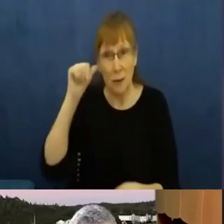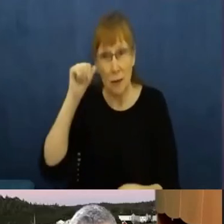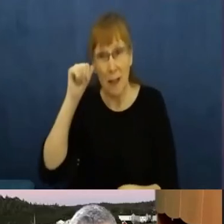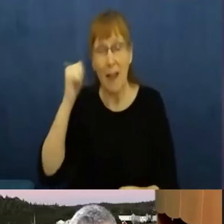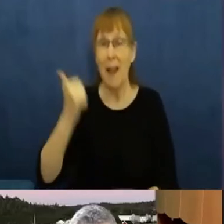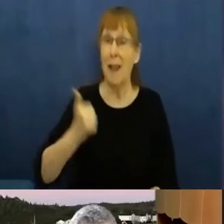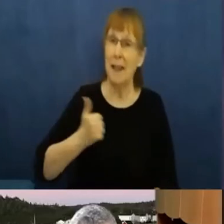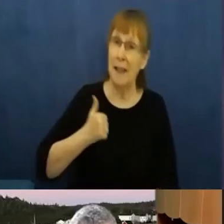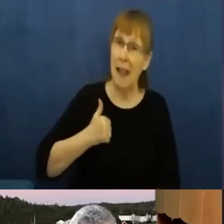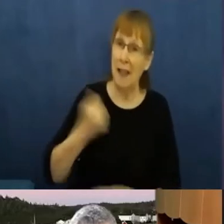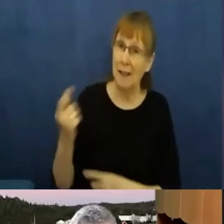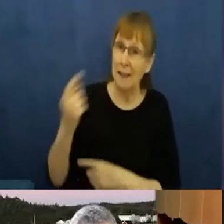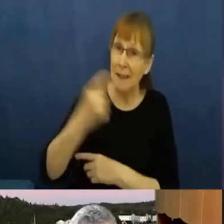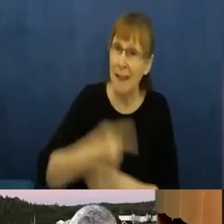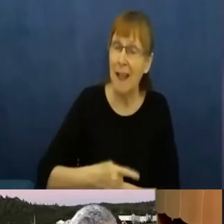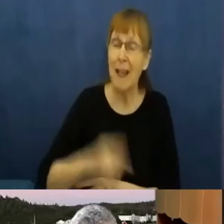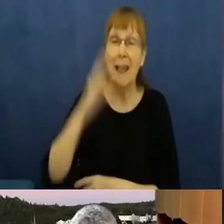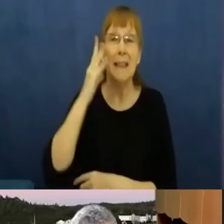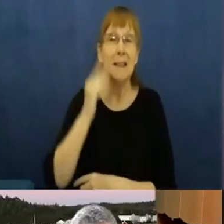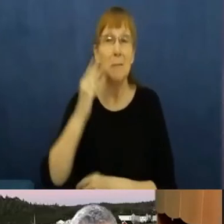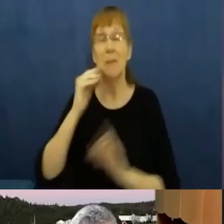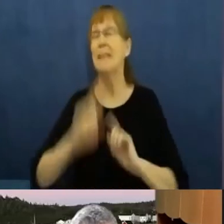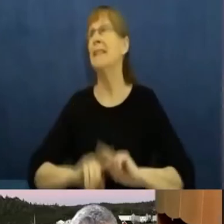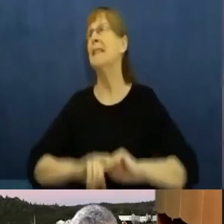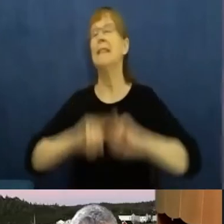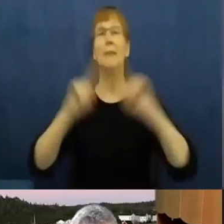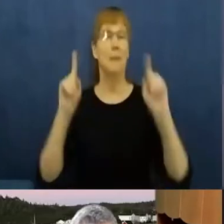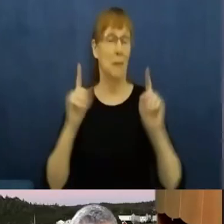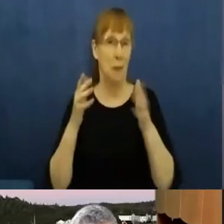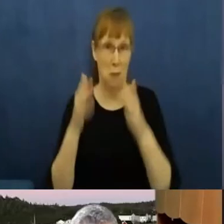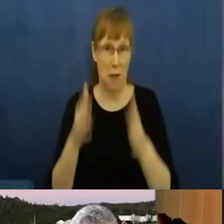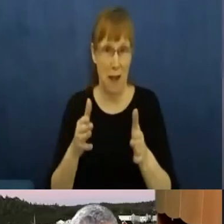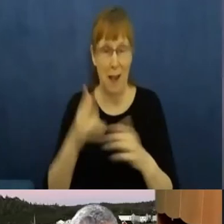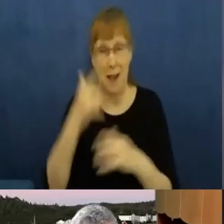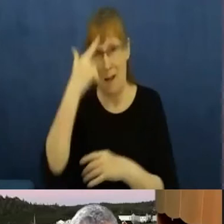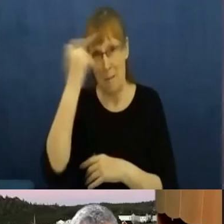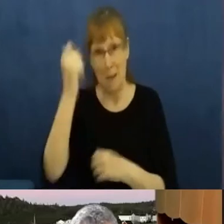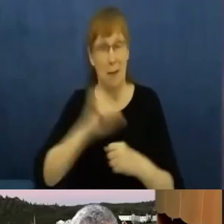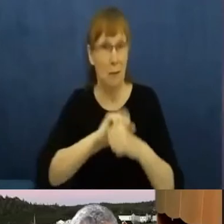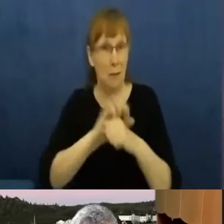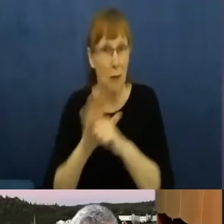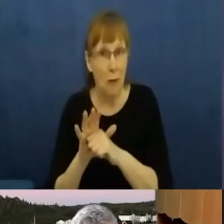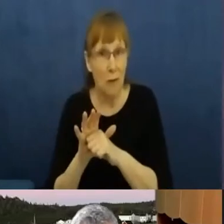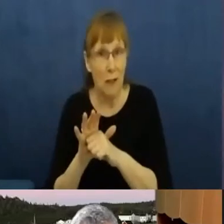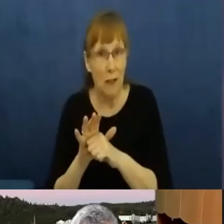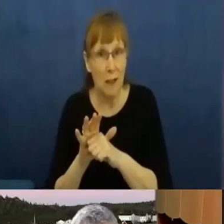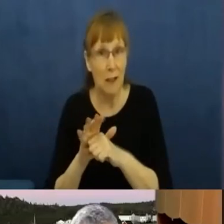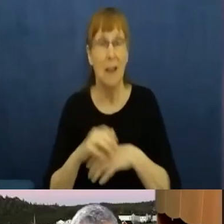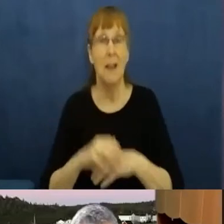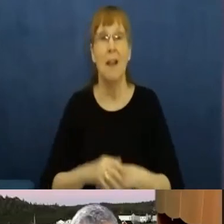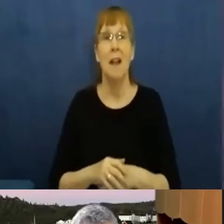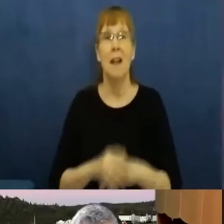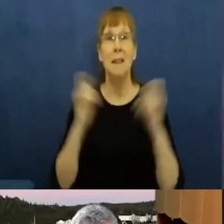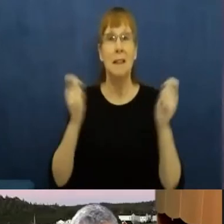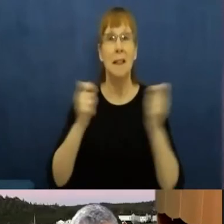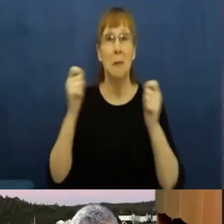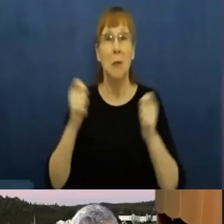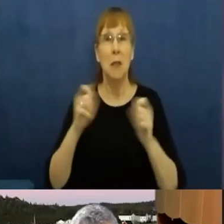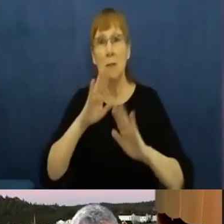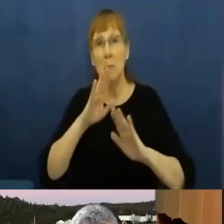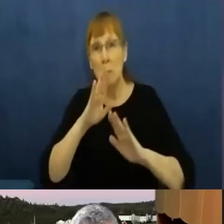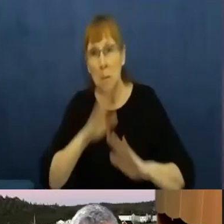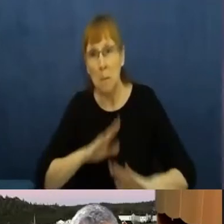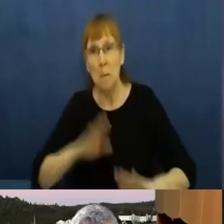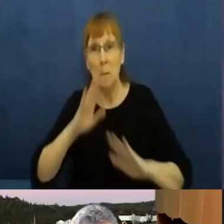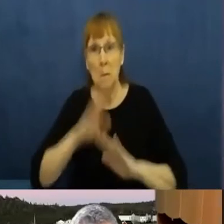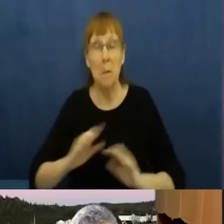know, in a very different way. That because of the COVID crisis, the muted celebrations, and yet it brings to mind